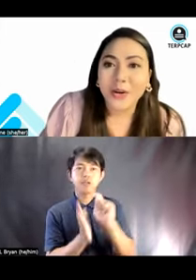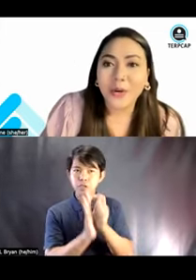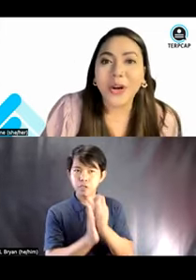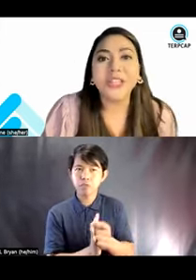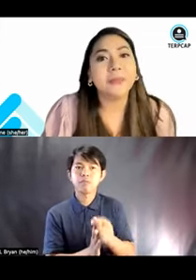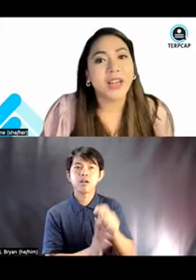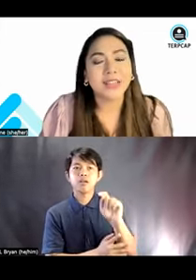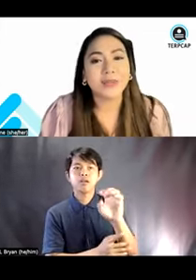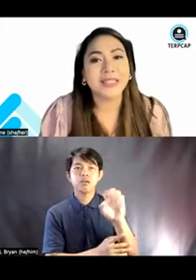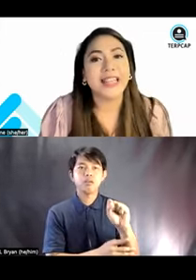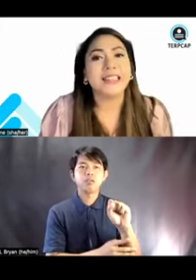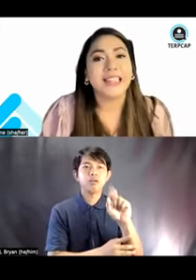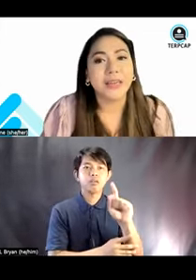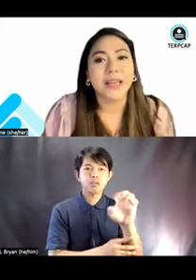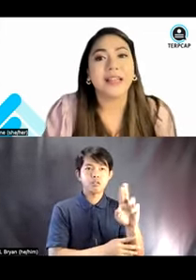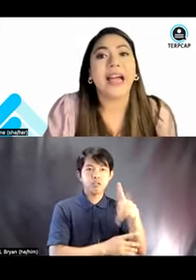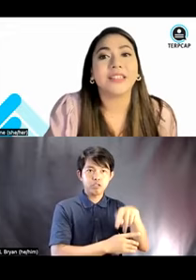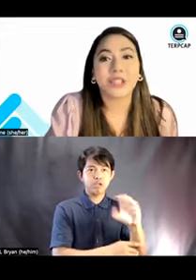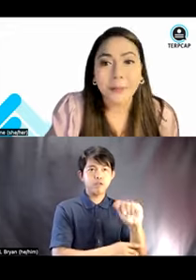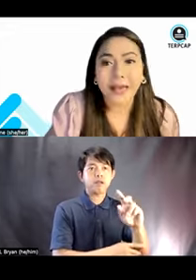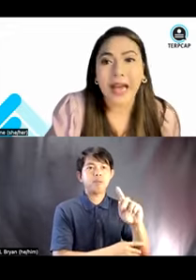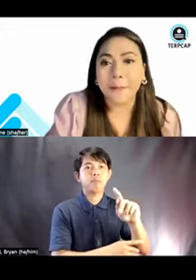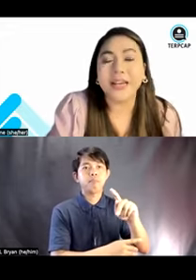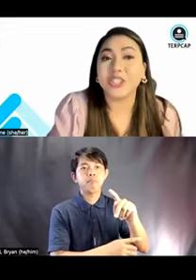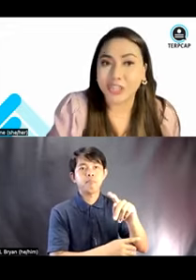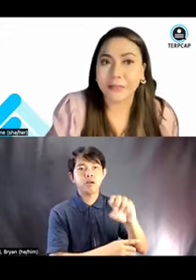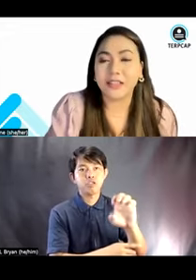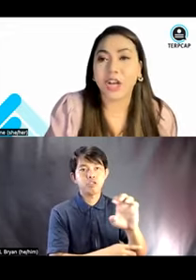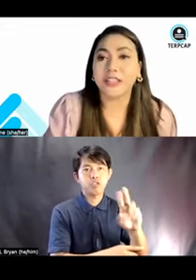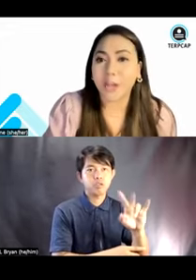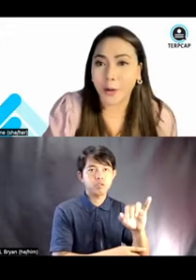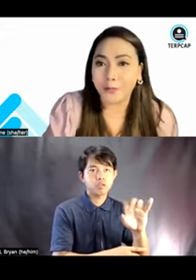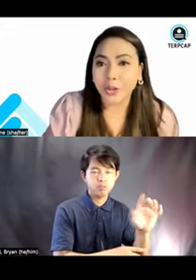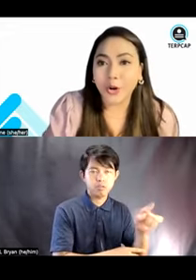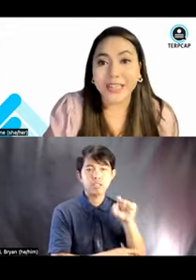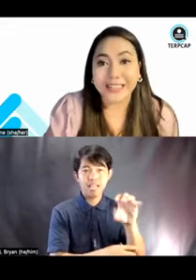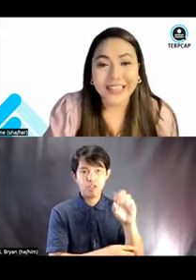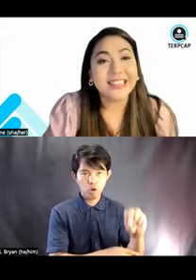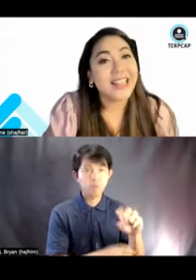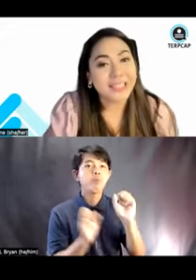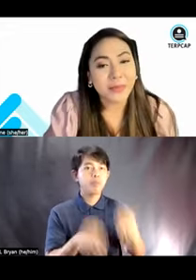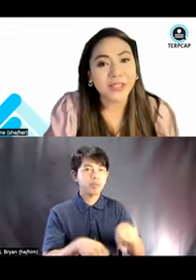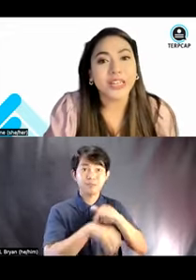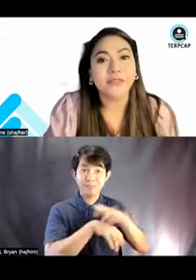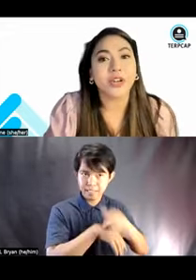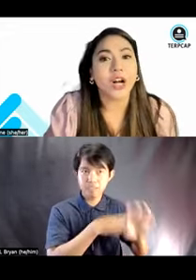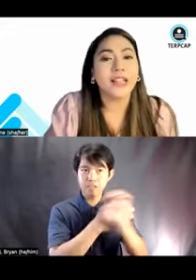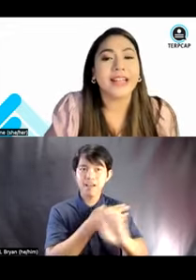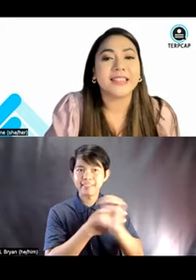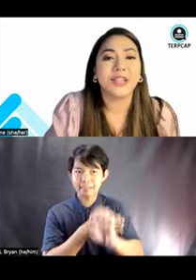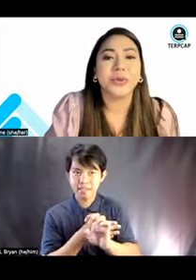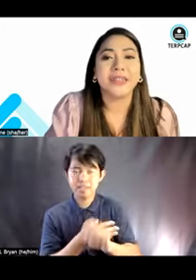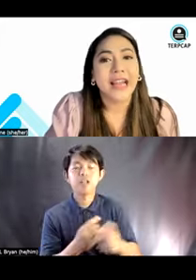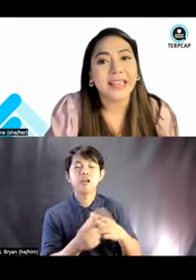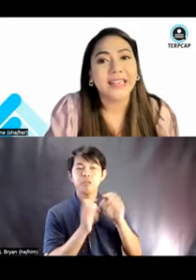or you may also send an email at terpcap at gmail.com or send an SMS or give a call